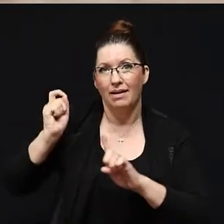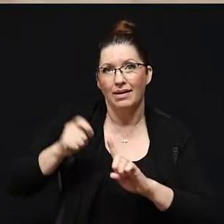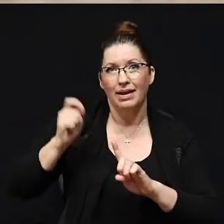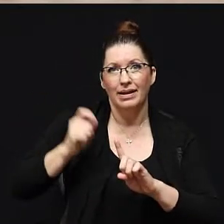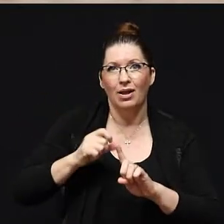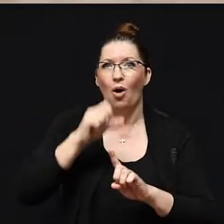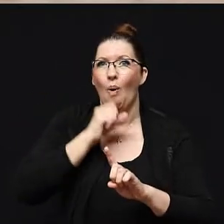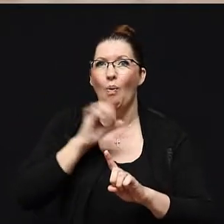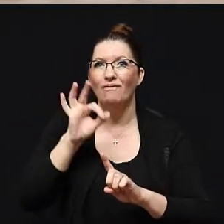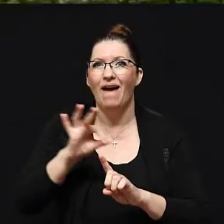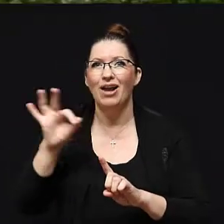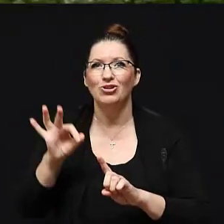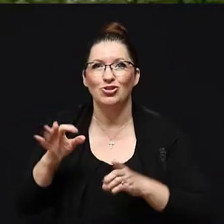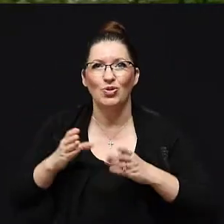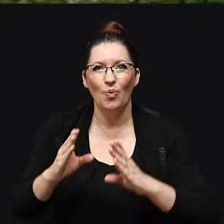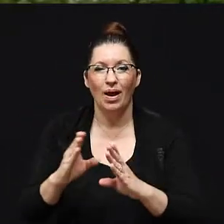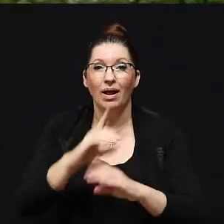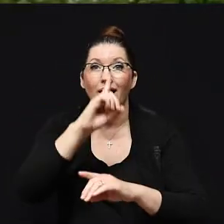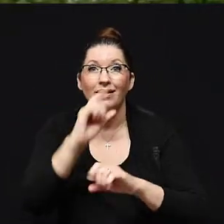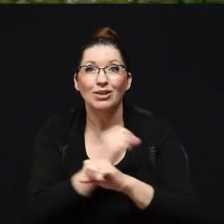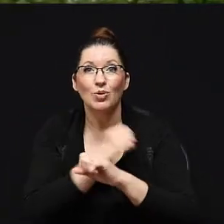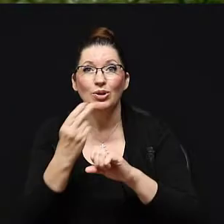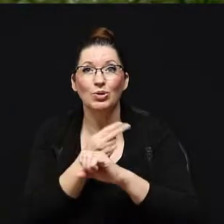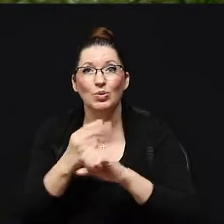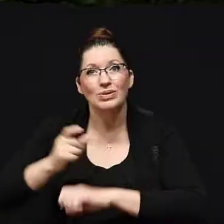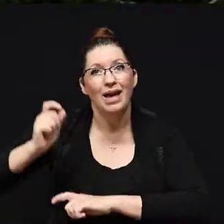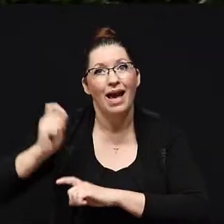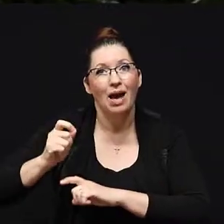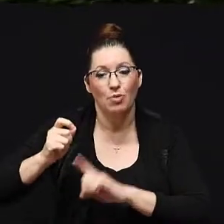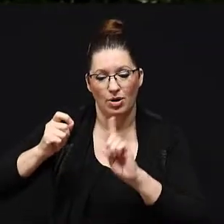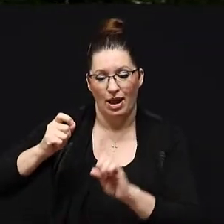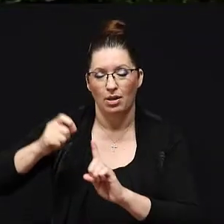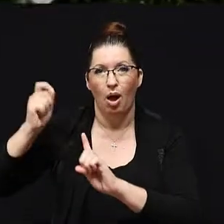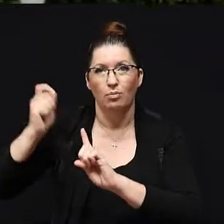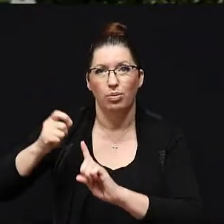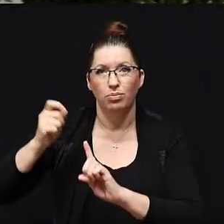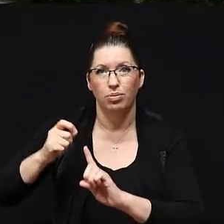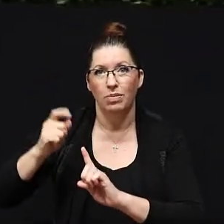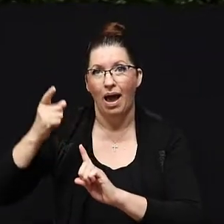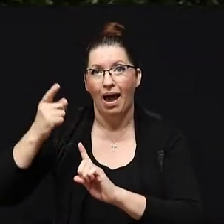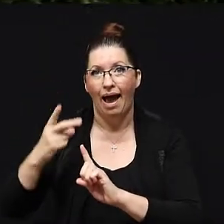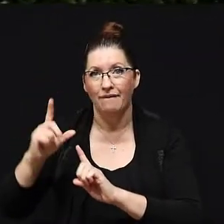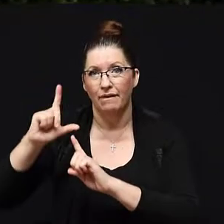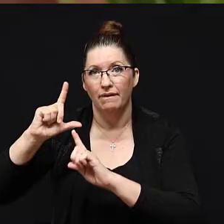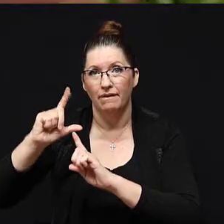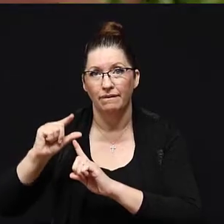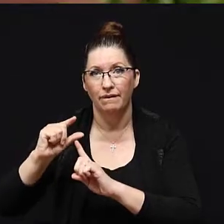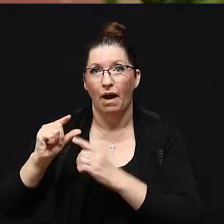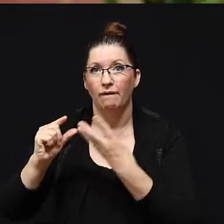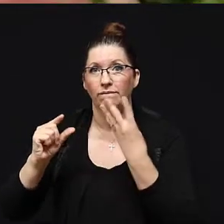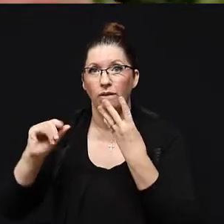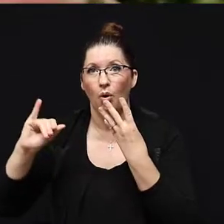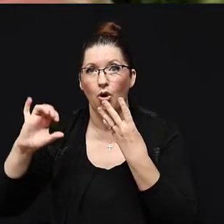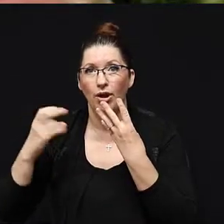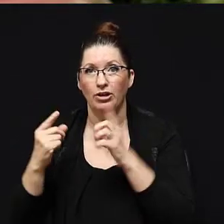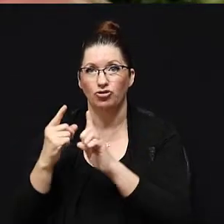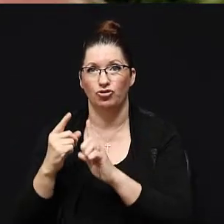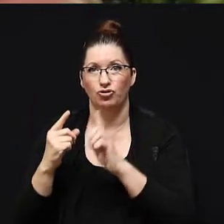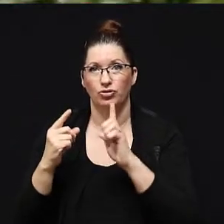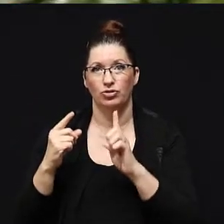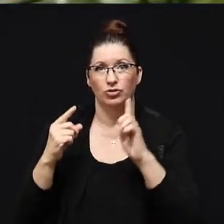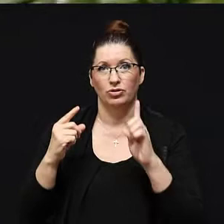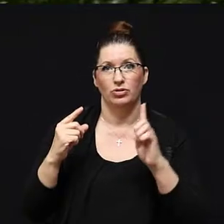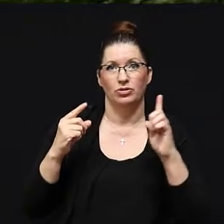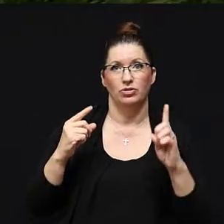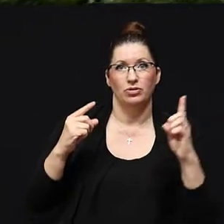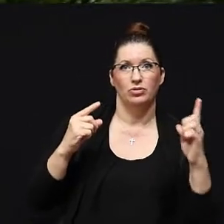We literally take and hammer in a nail halfway and put a nail every four inches all the way around the outside of the turf and along all